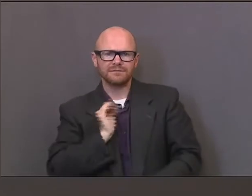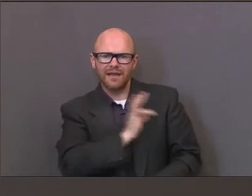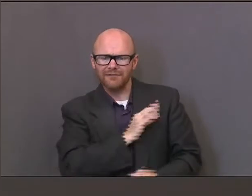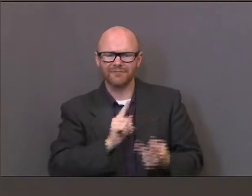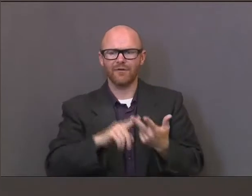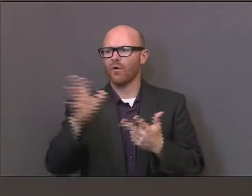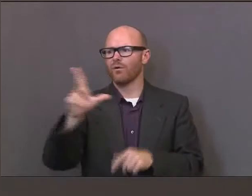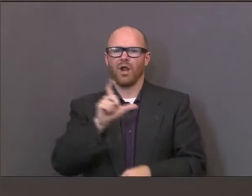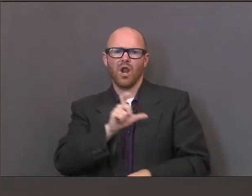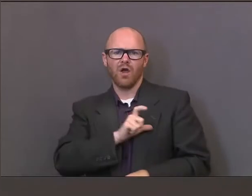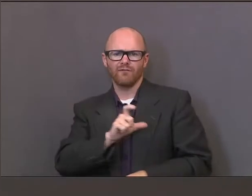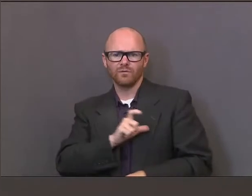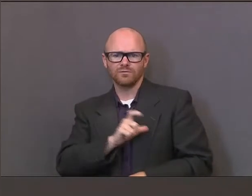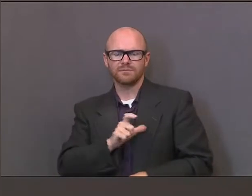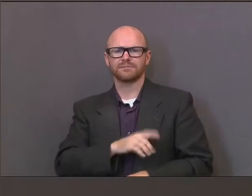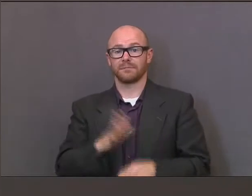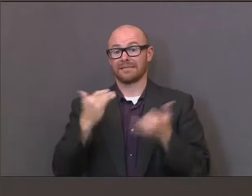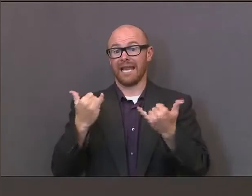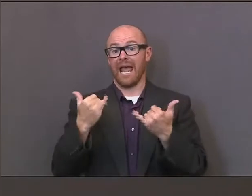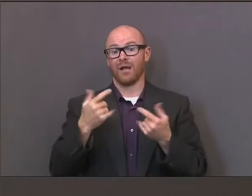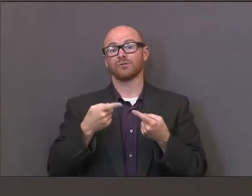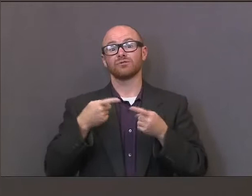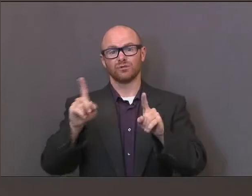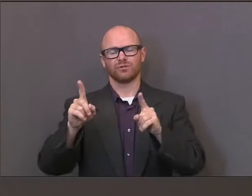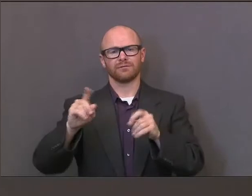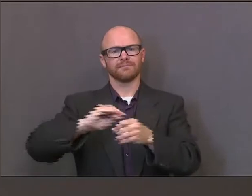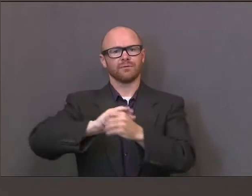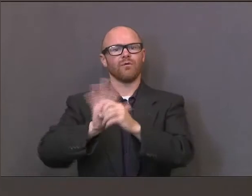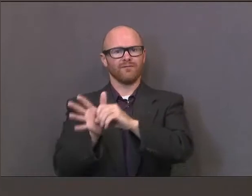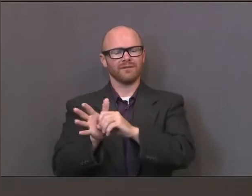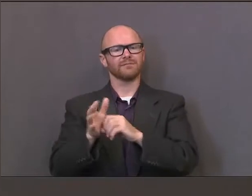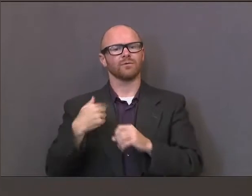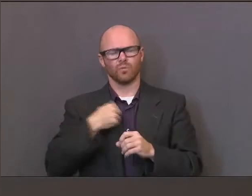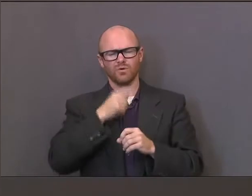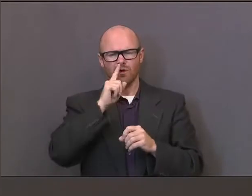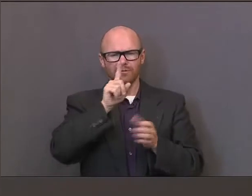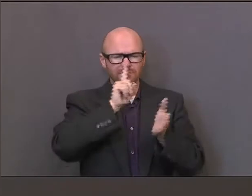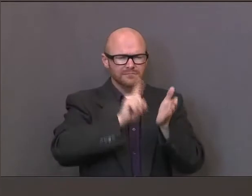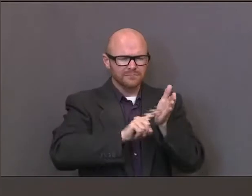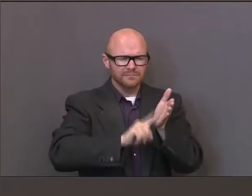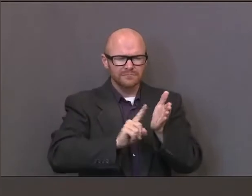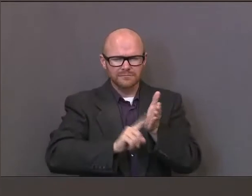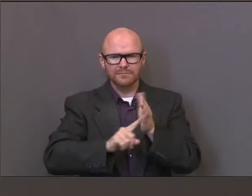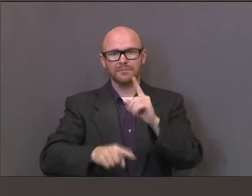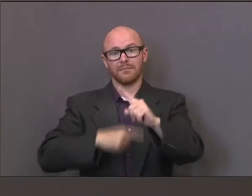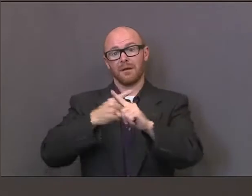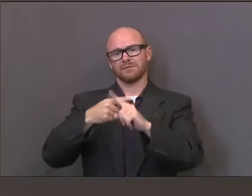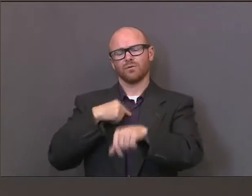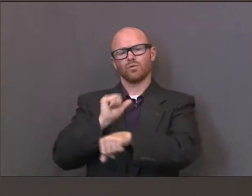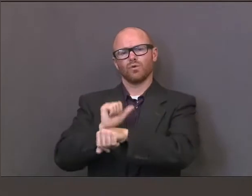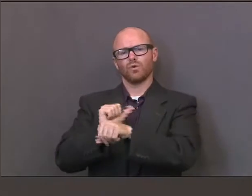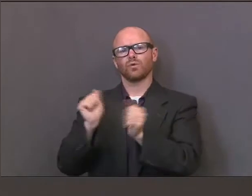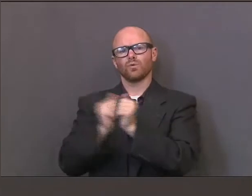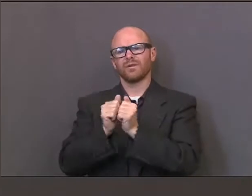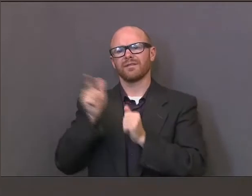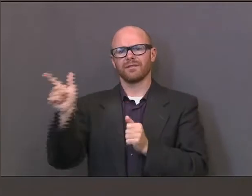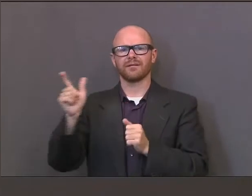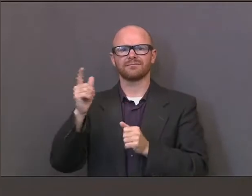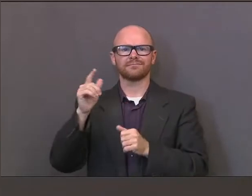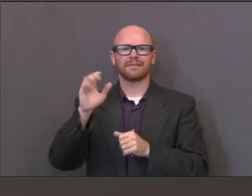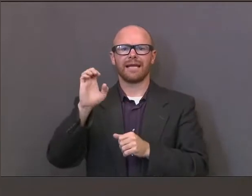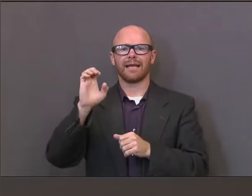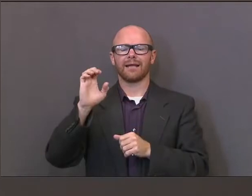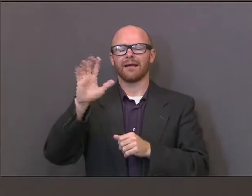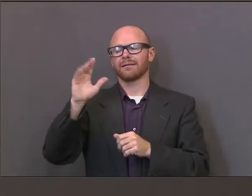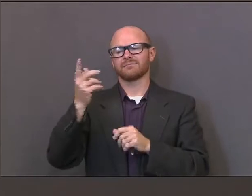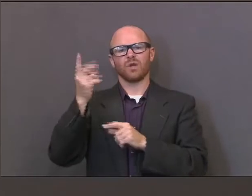During the current pandemic, as we are also investigating these COVID deaths, we're also working closely with the epidemiology staff of the Department